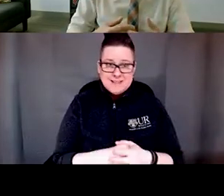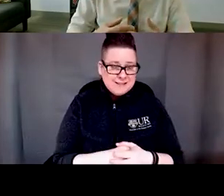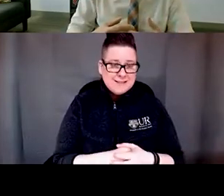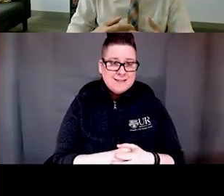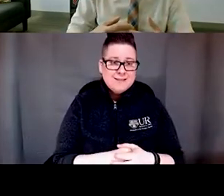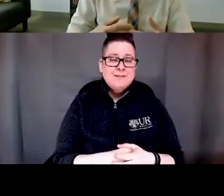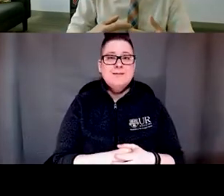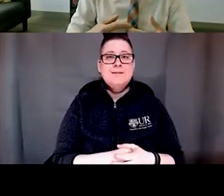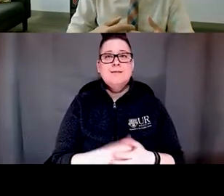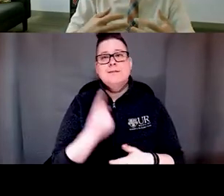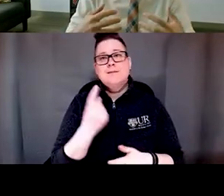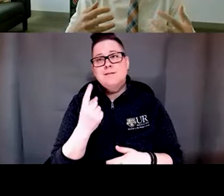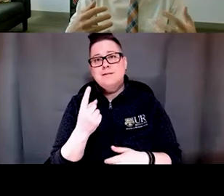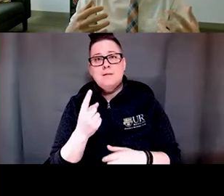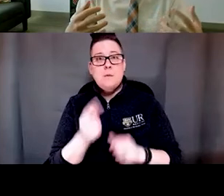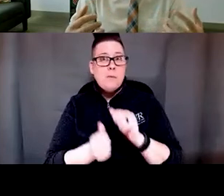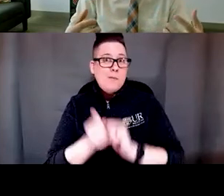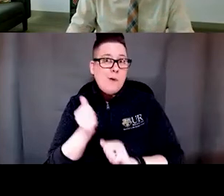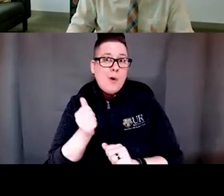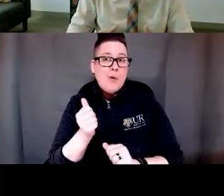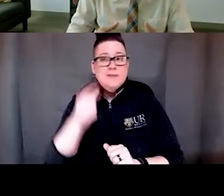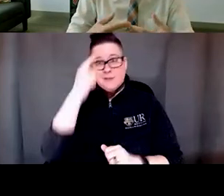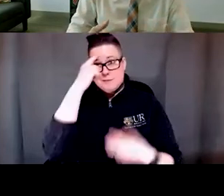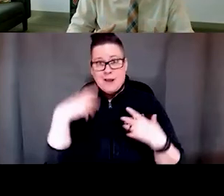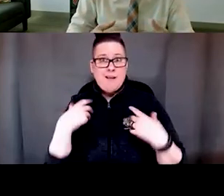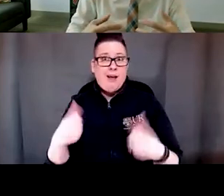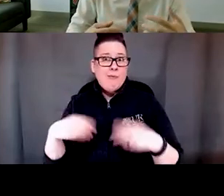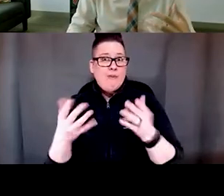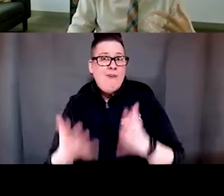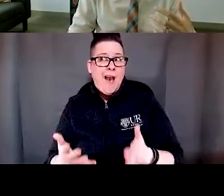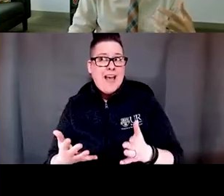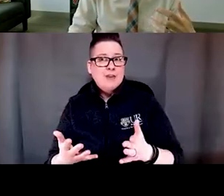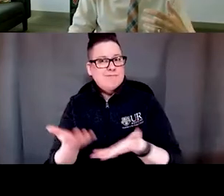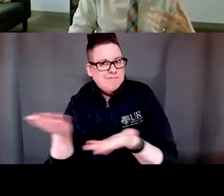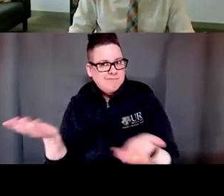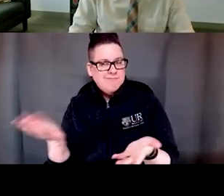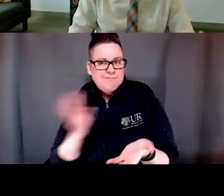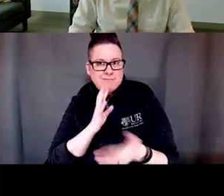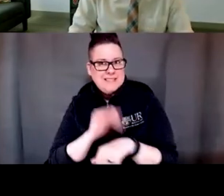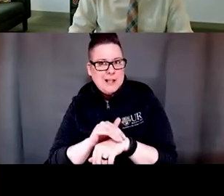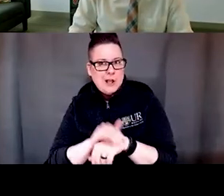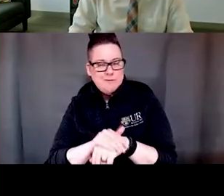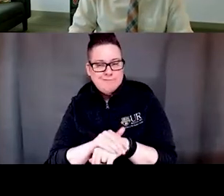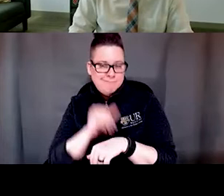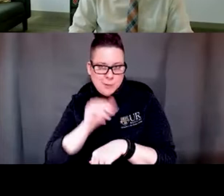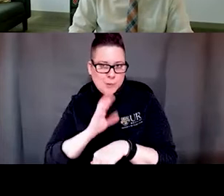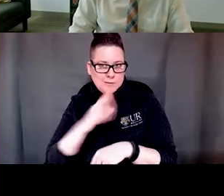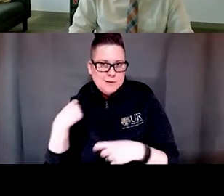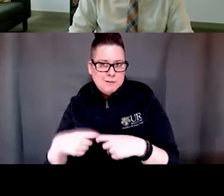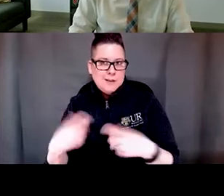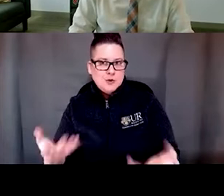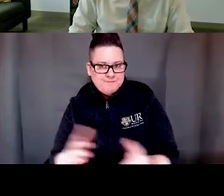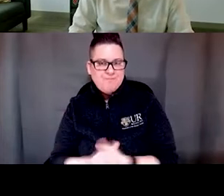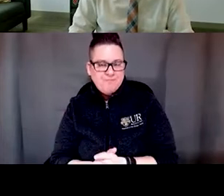mental health practitioners and providers do not speak Spanish. So